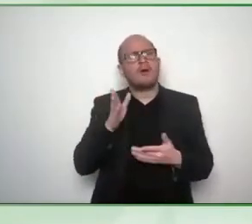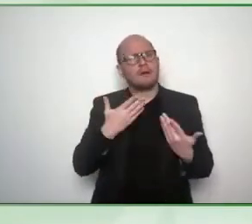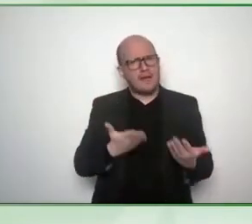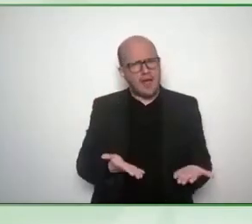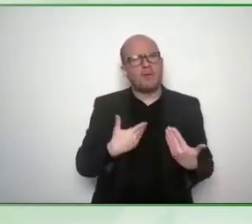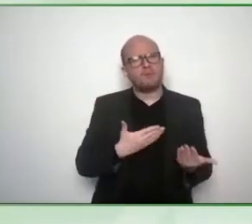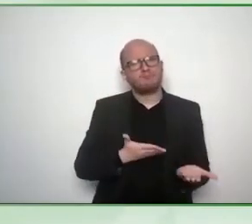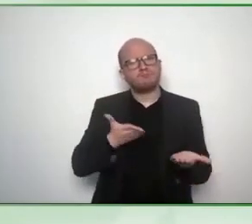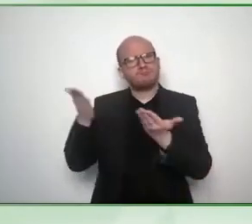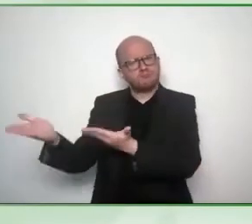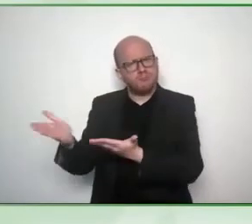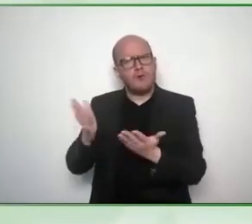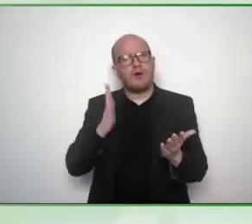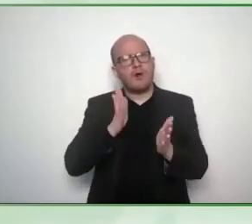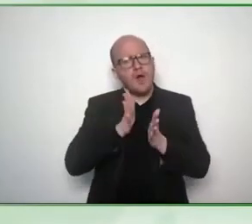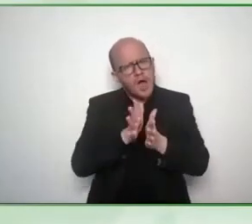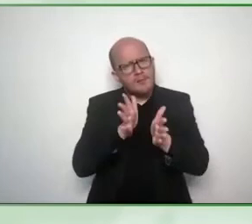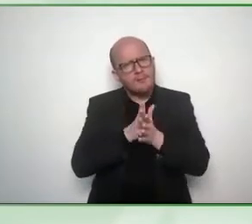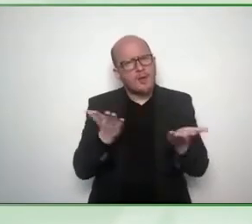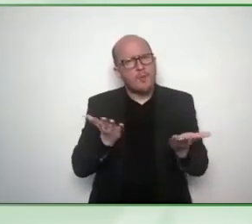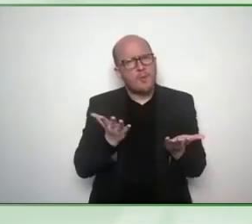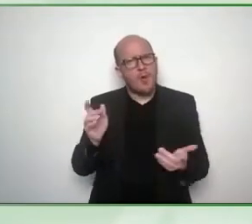i love it thank you